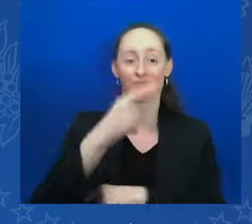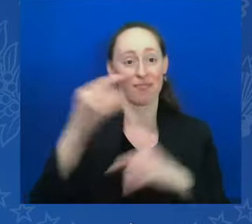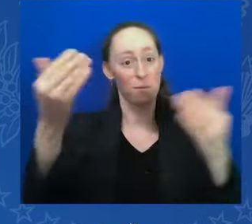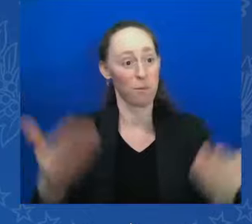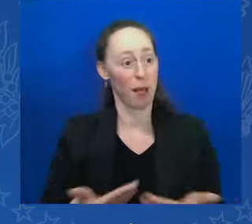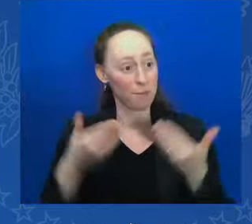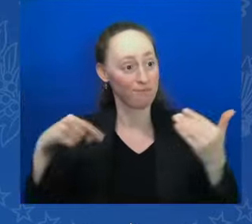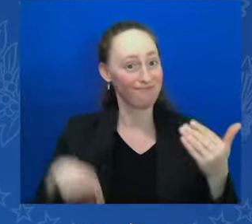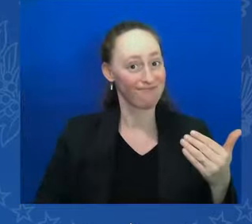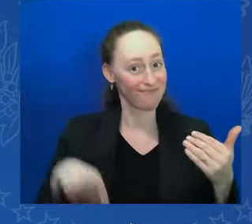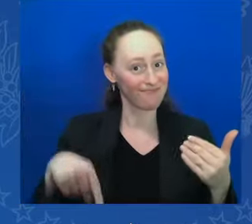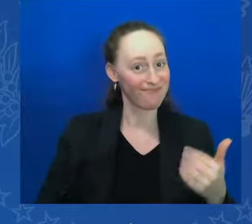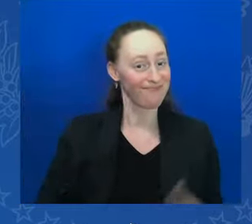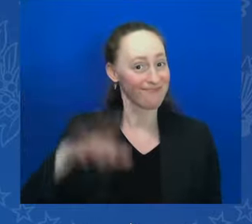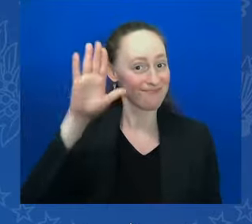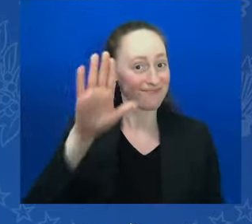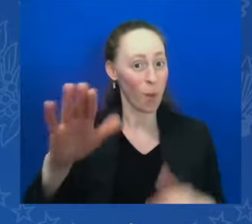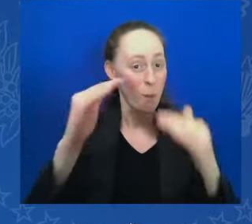The President